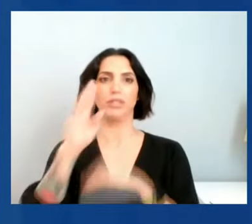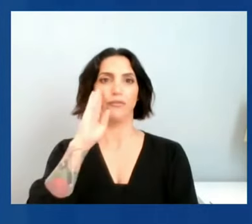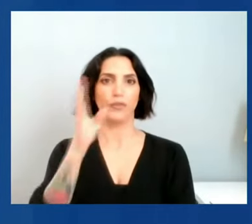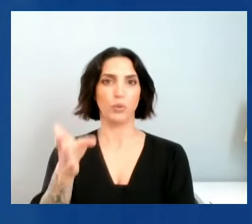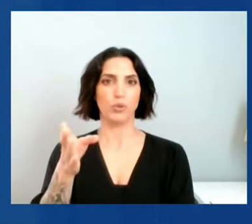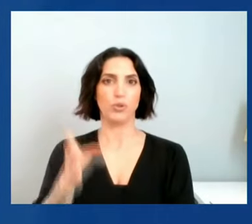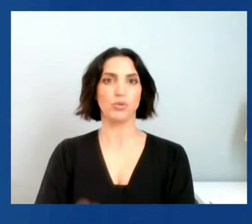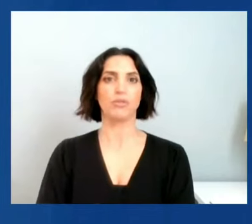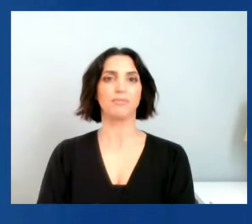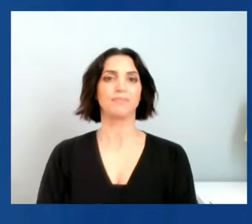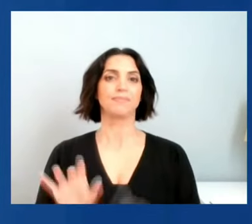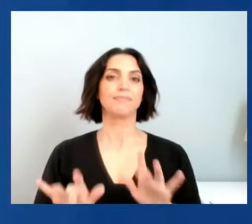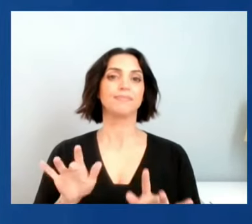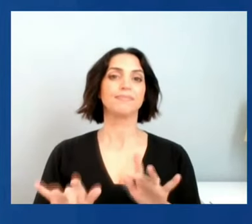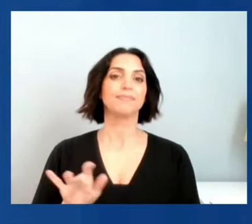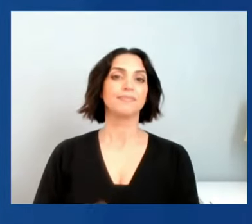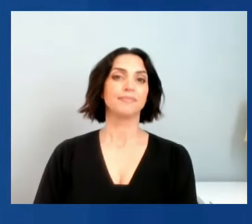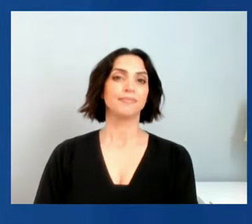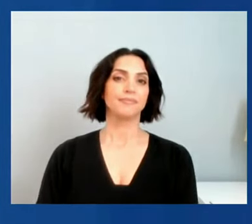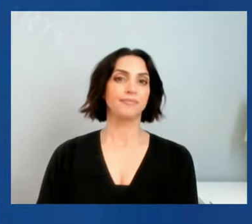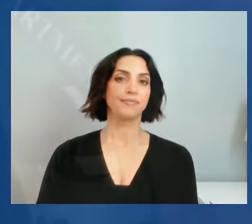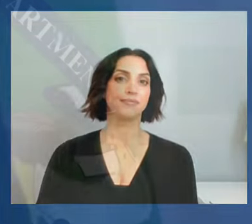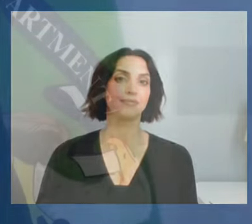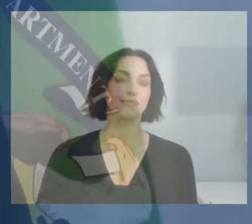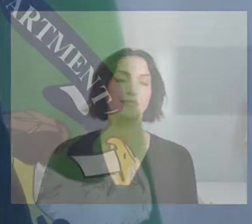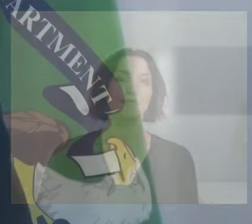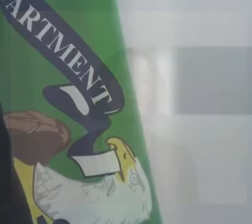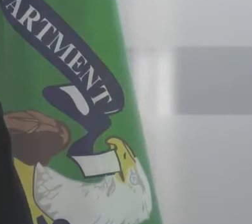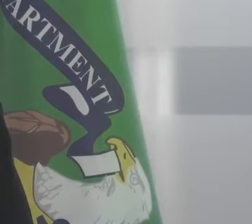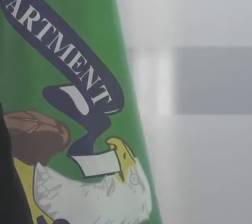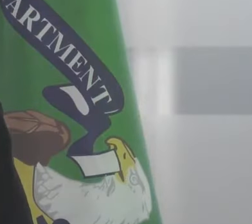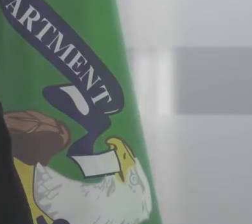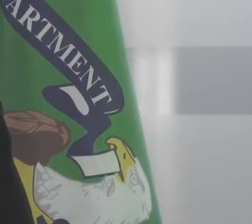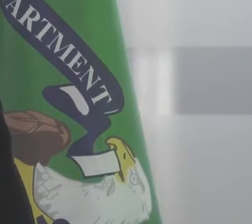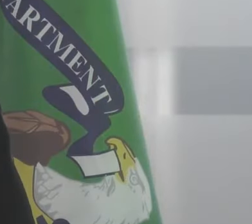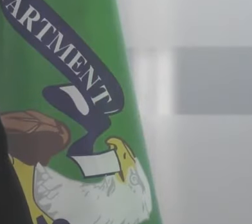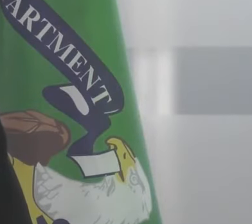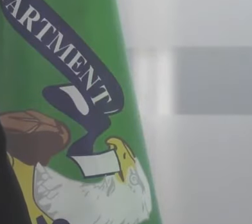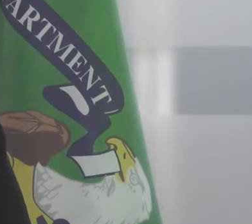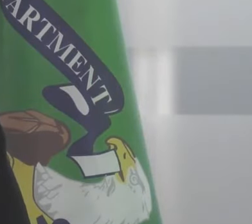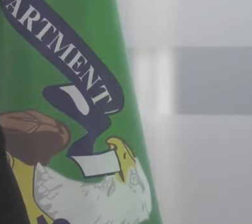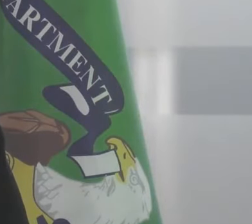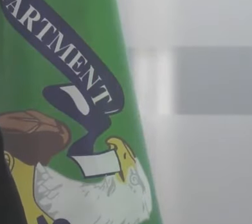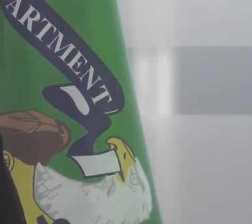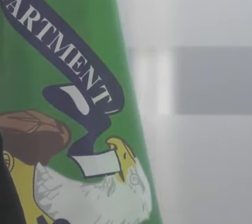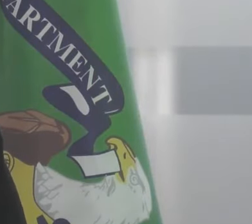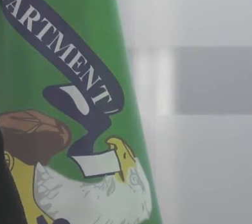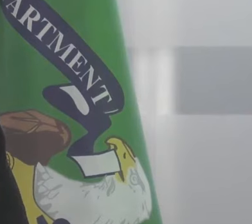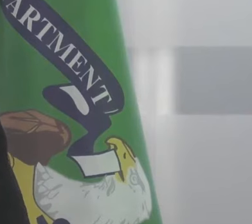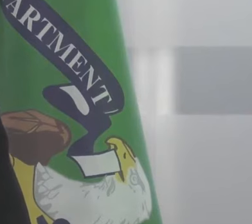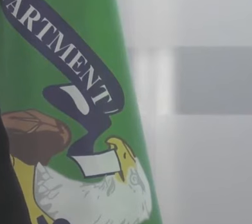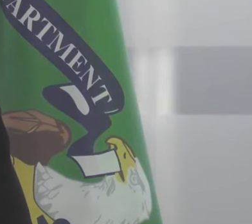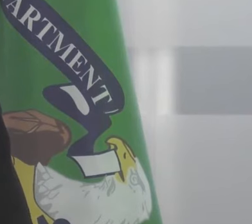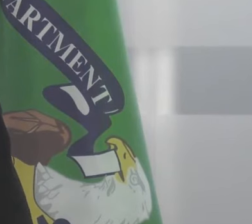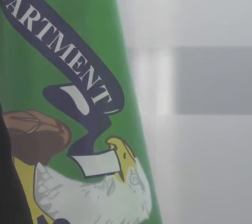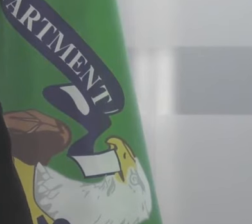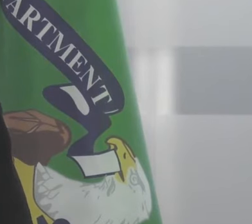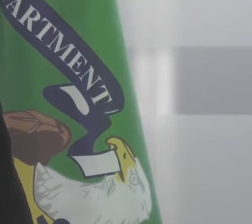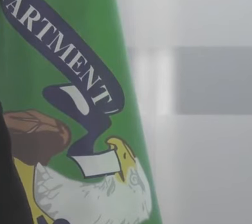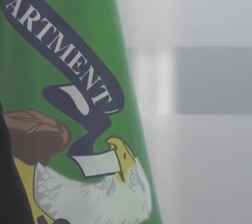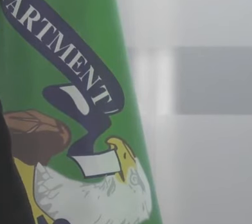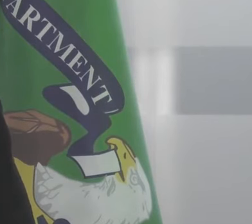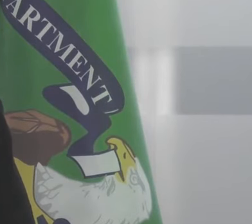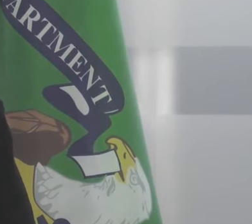Putin's unprovoked attack on Ukraine and its people is taking a devastating human toll.